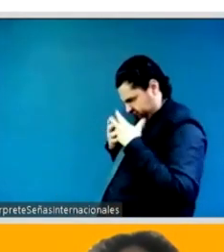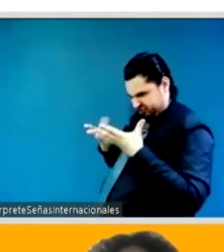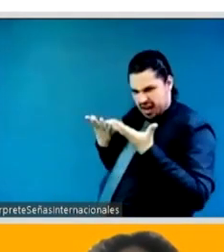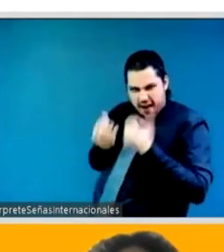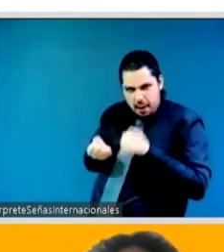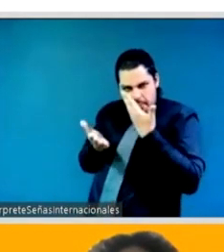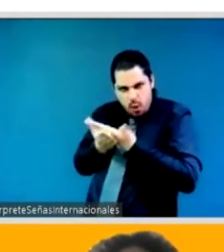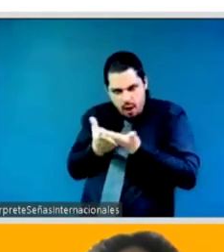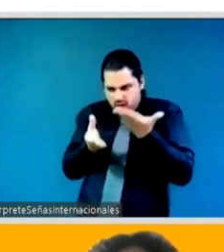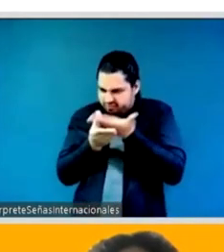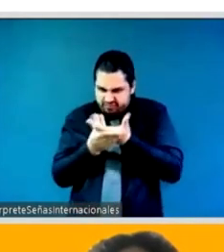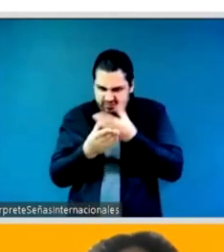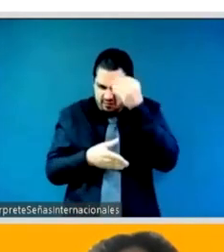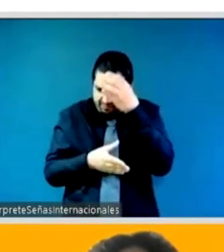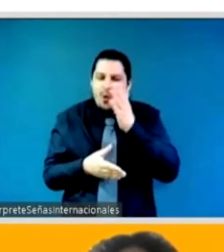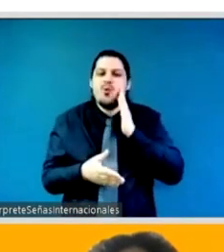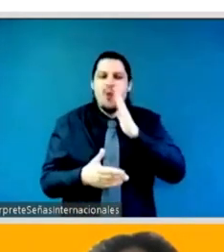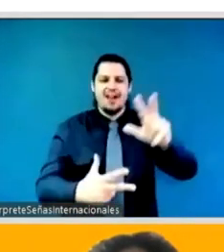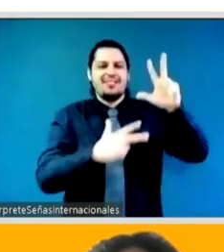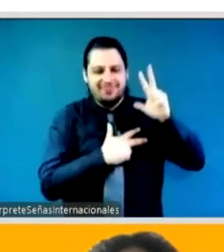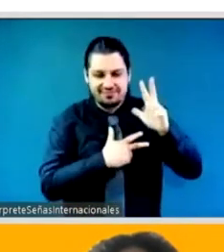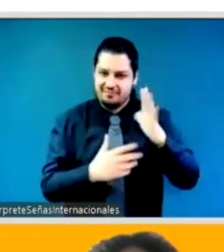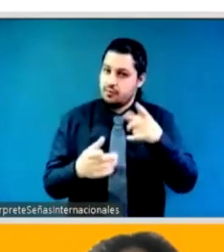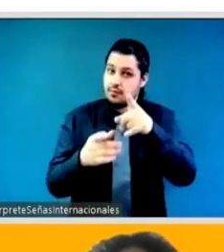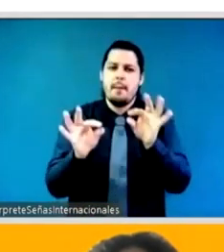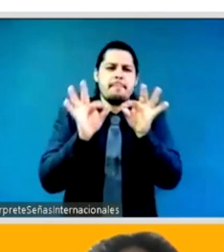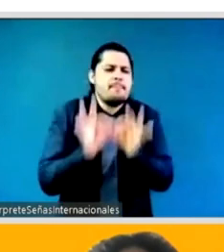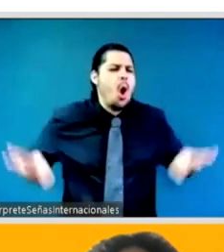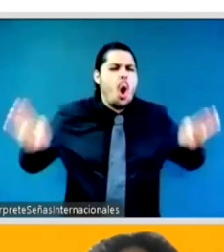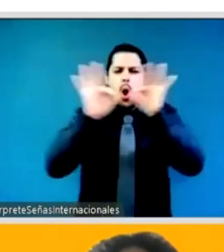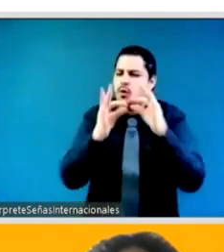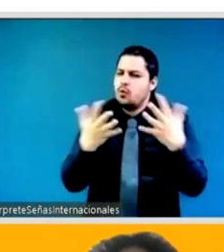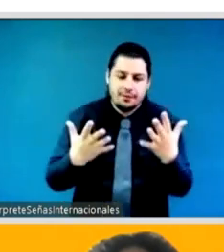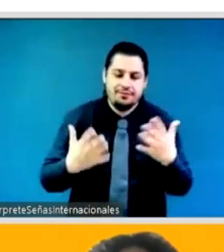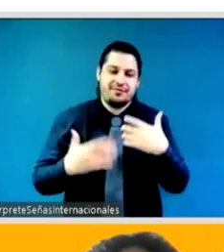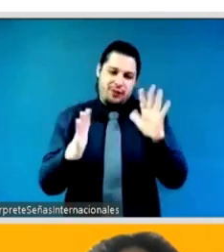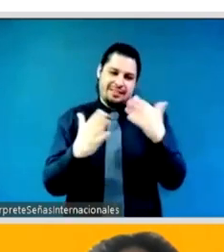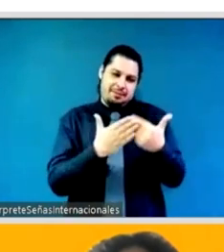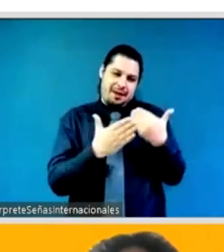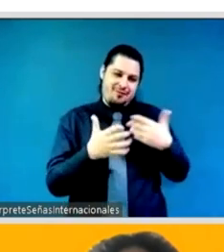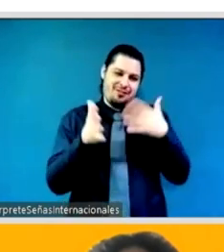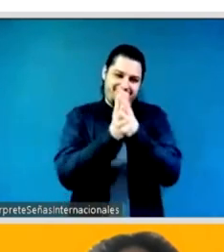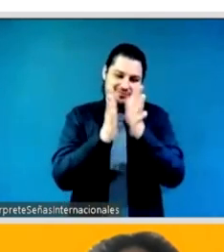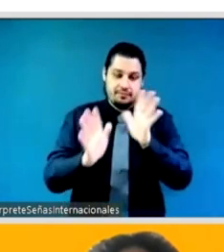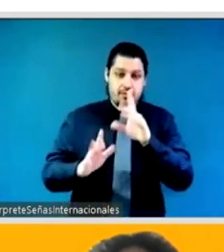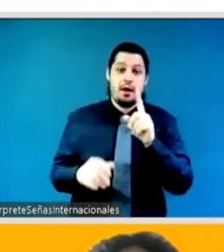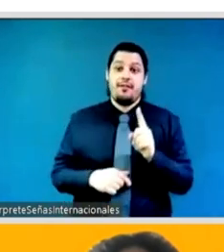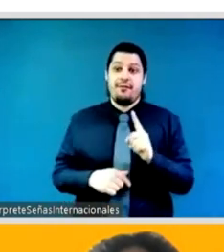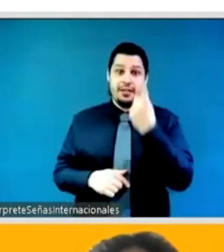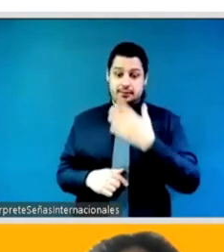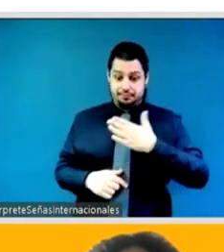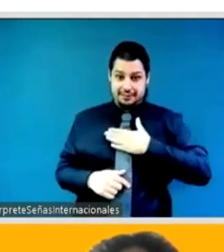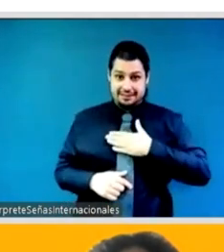a previous speaker term self-reflection right so institutionally because we're also coming in not as just as individuals but as organizations